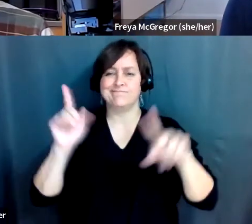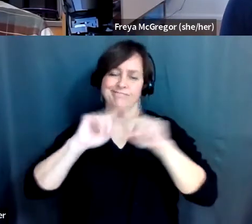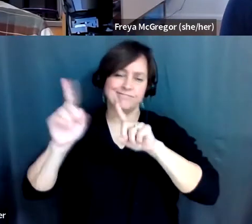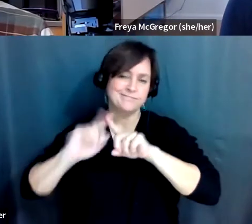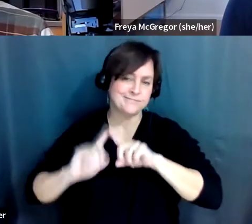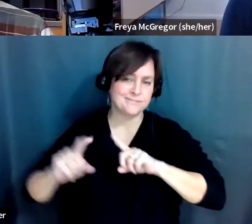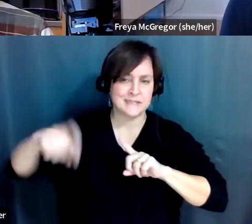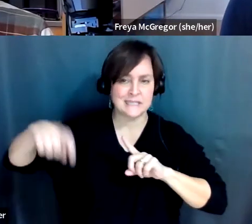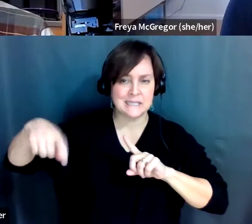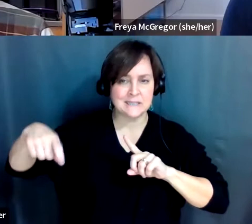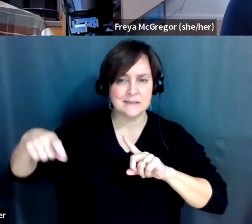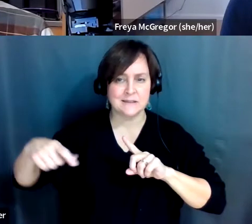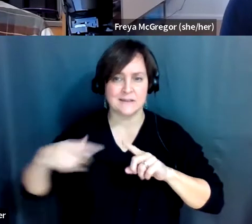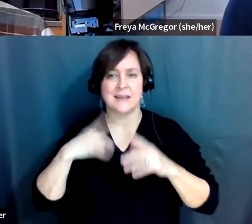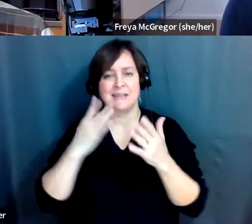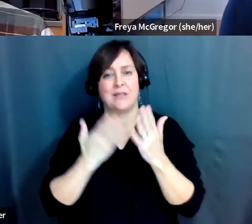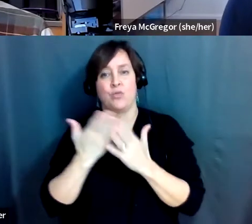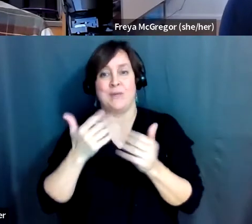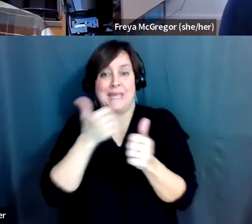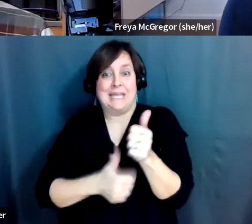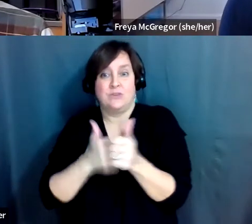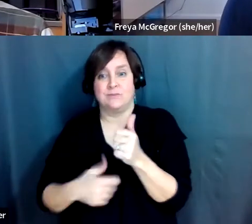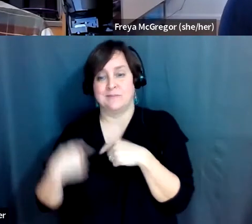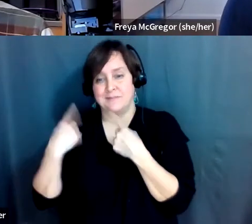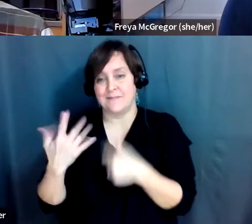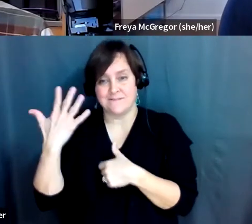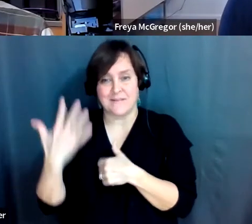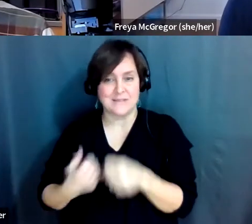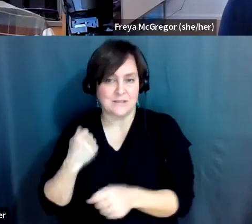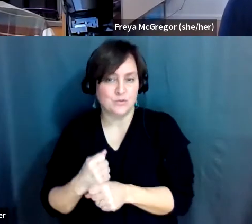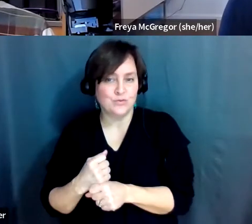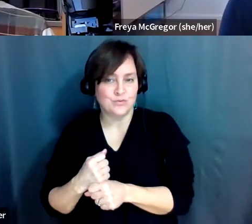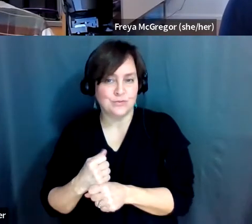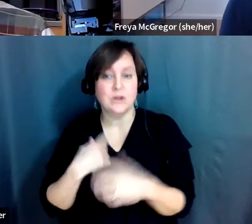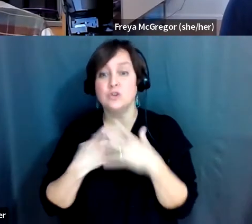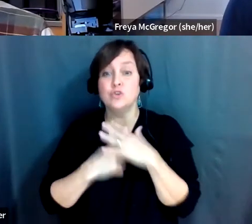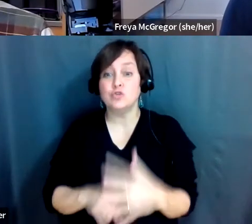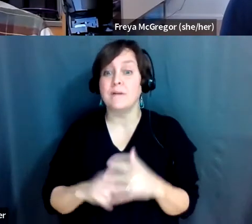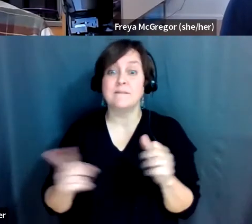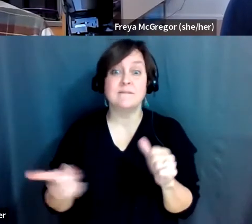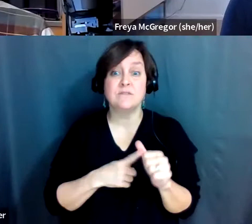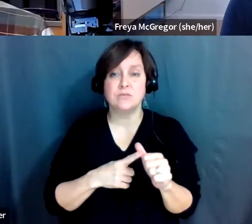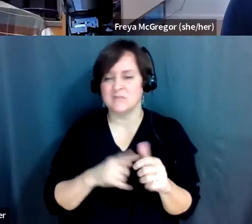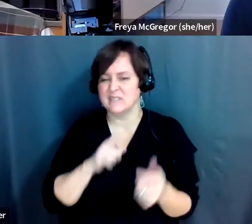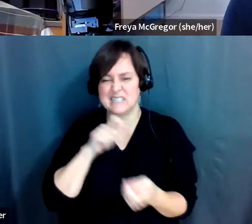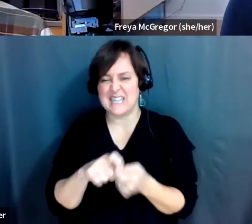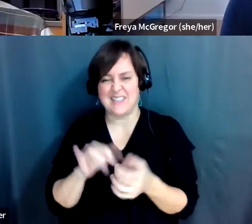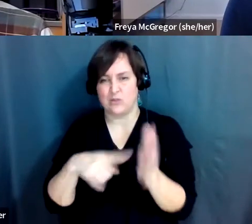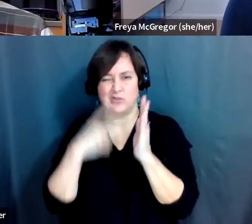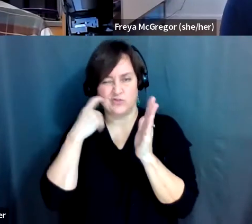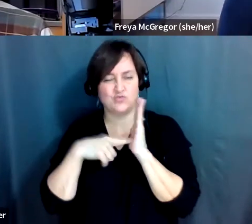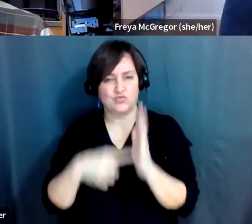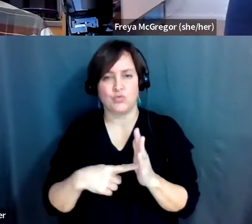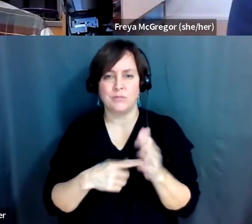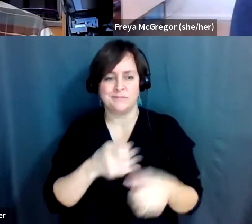kind of went through each one of those over the past five years. So, I started with exactly what you showed,